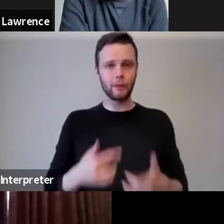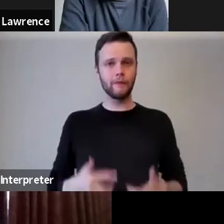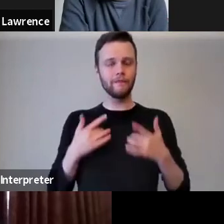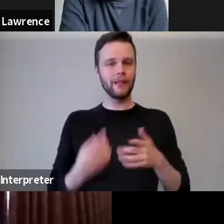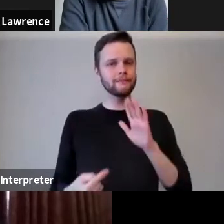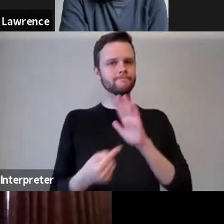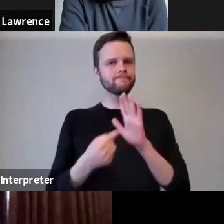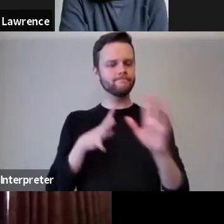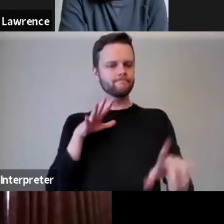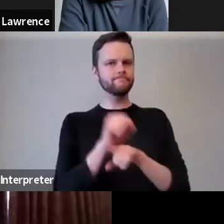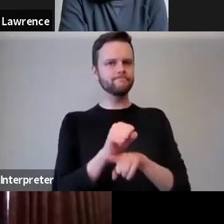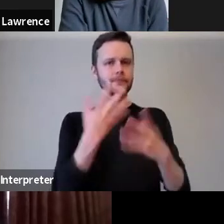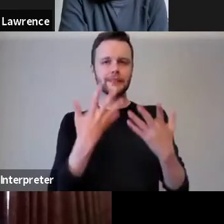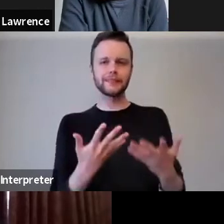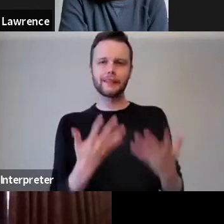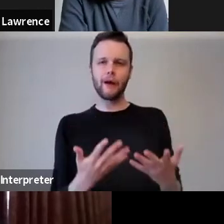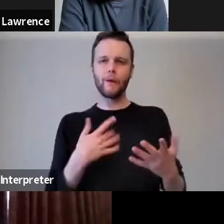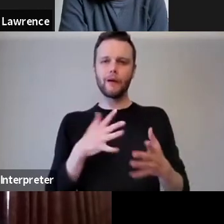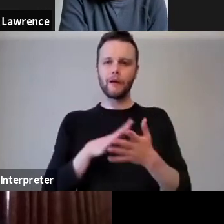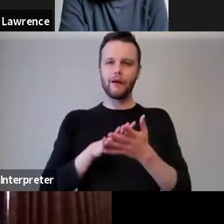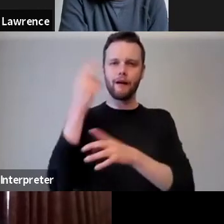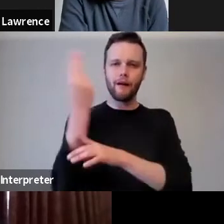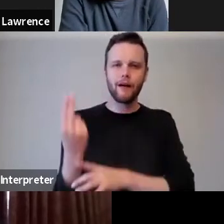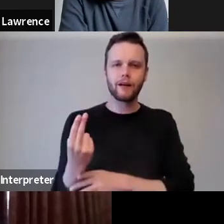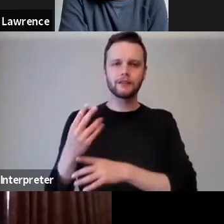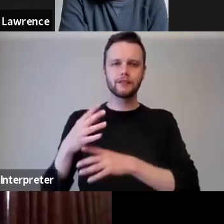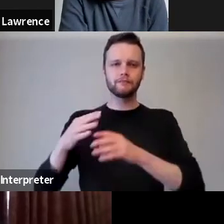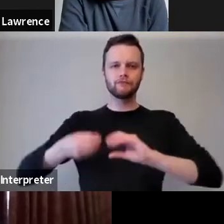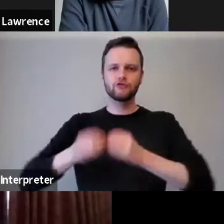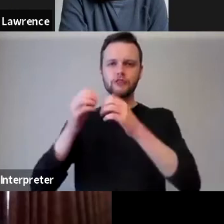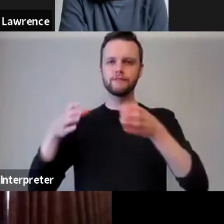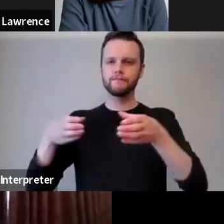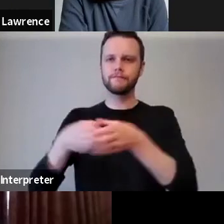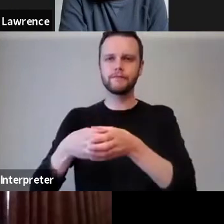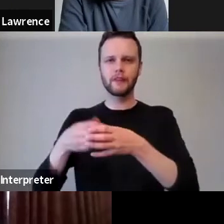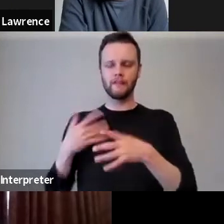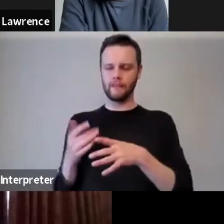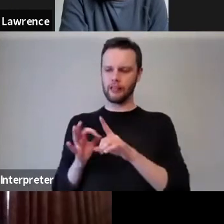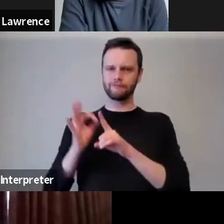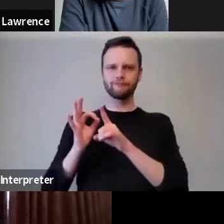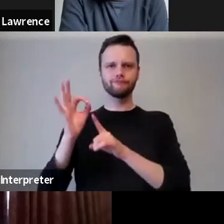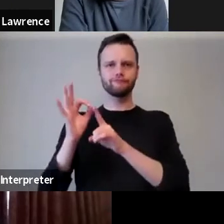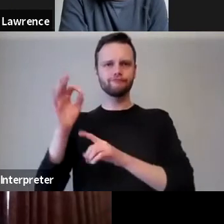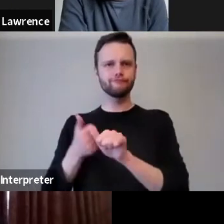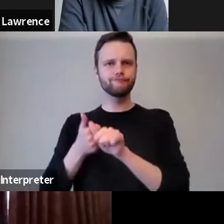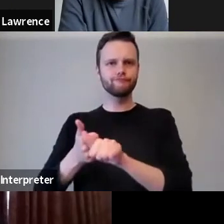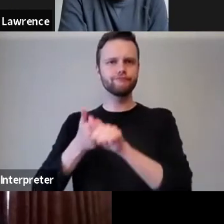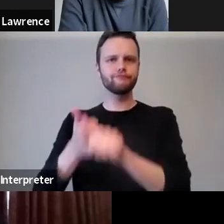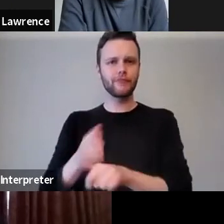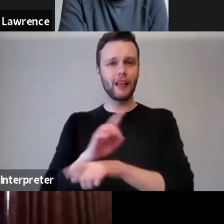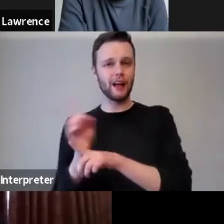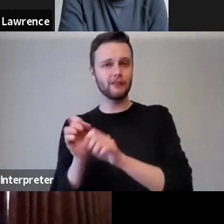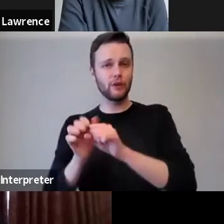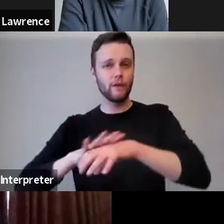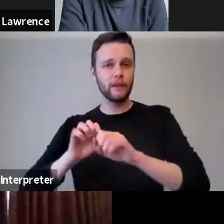and capture how the arts and creative sectors can help society recover from the effects of Covid-19. This